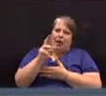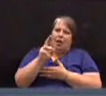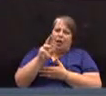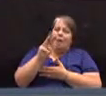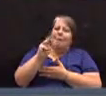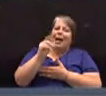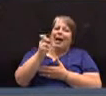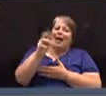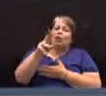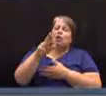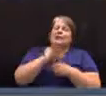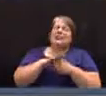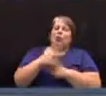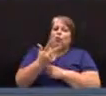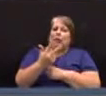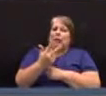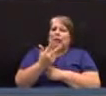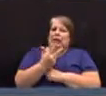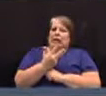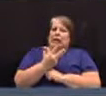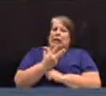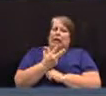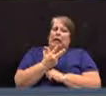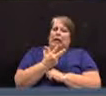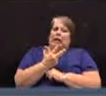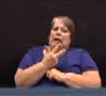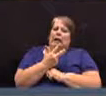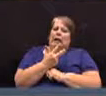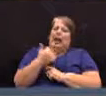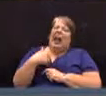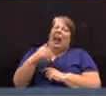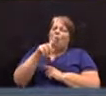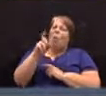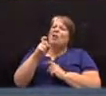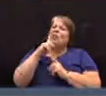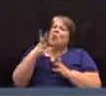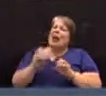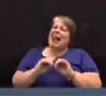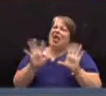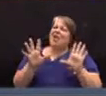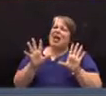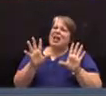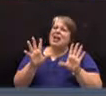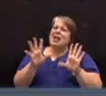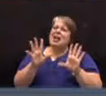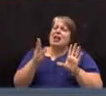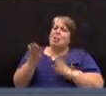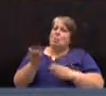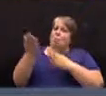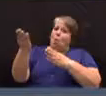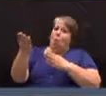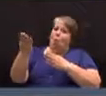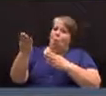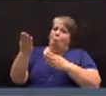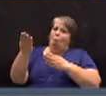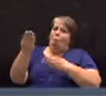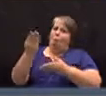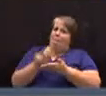Ralph Maima, District 3. I just have a question that I'd like cleared up. So in the proposed budget,